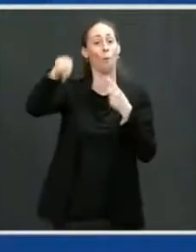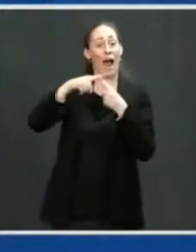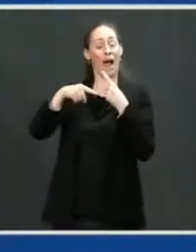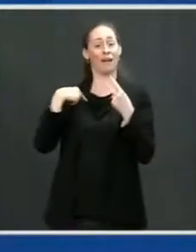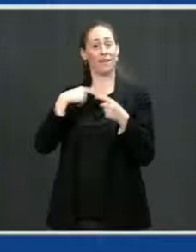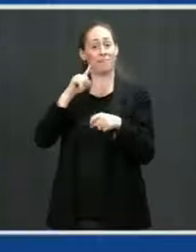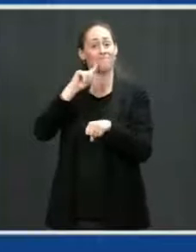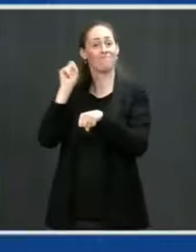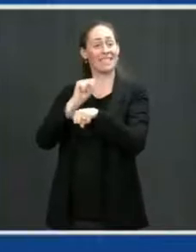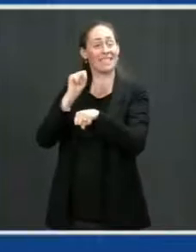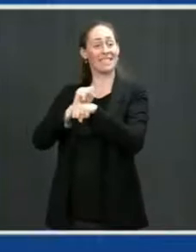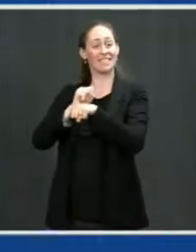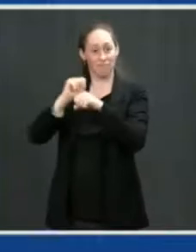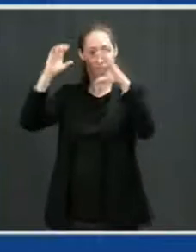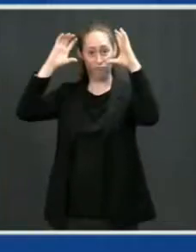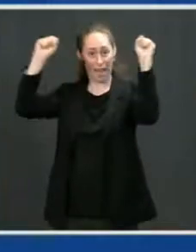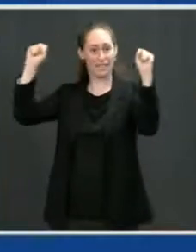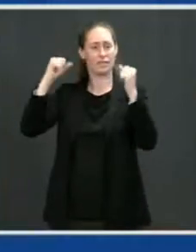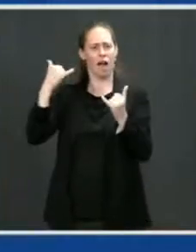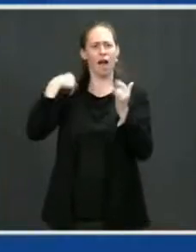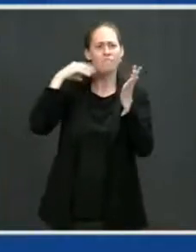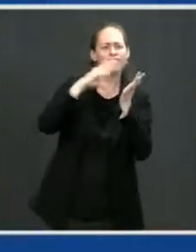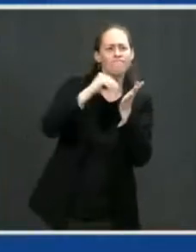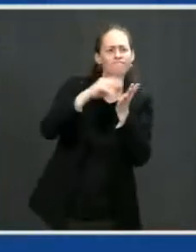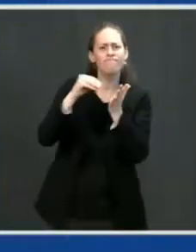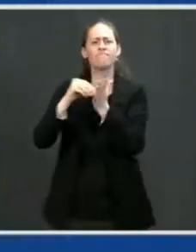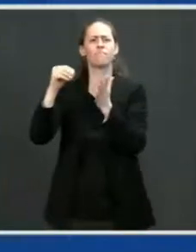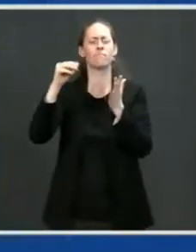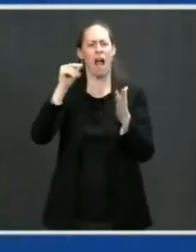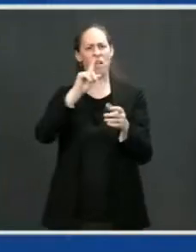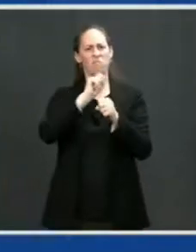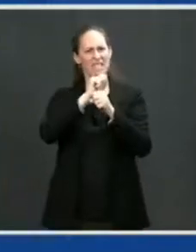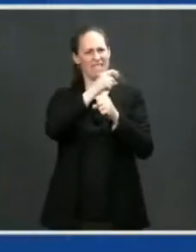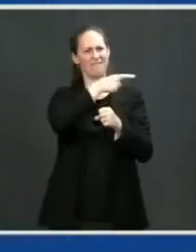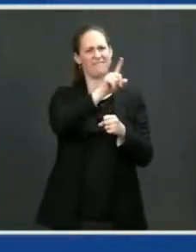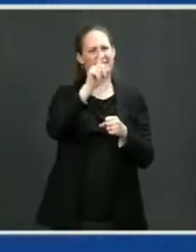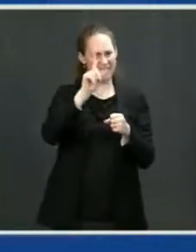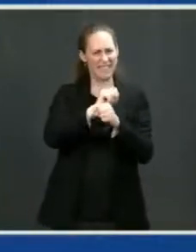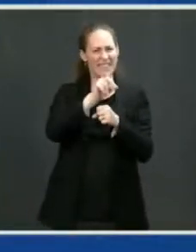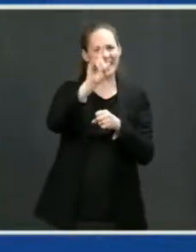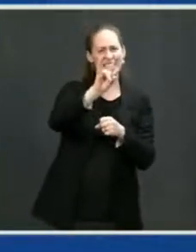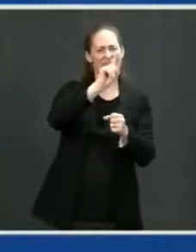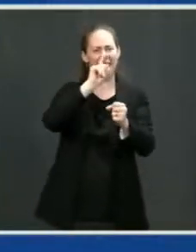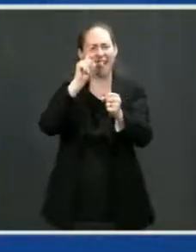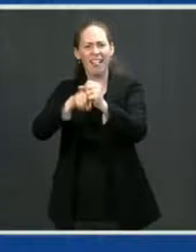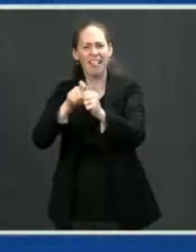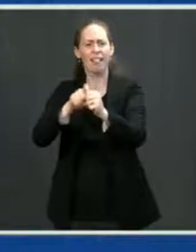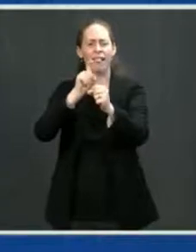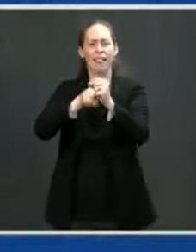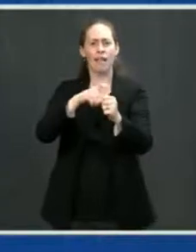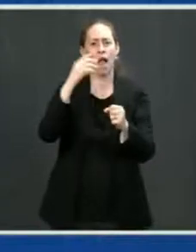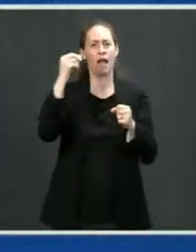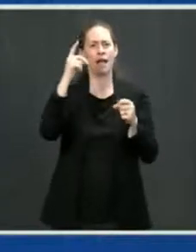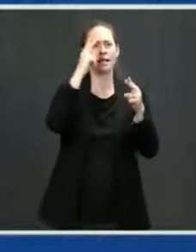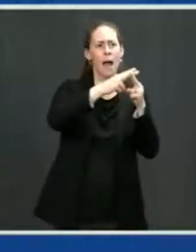cyber intrusion, I made clear that I would respond once we determined who had, in fact, conducted a hack